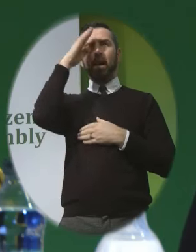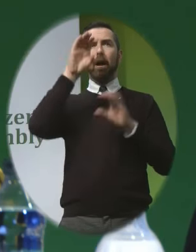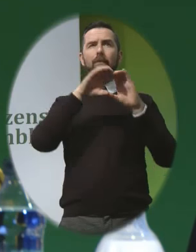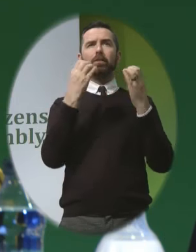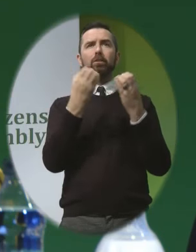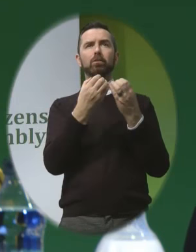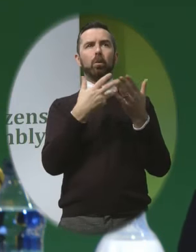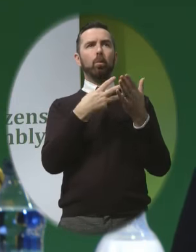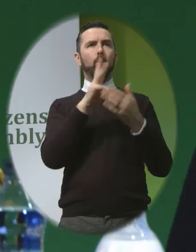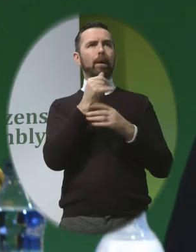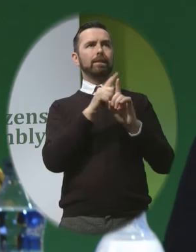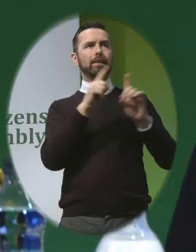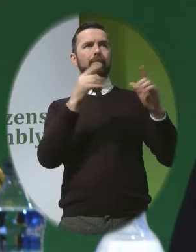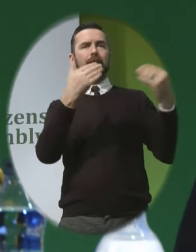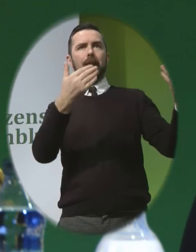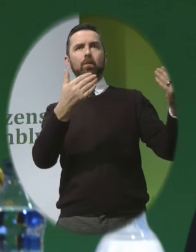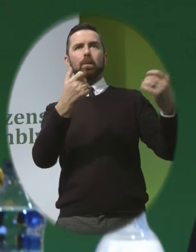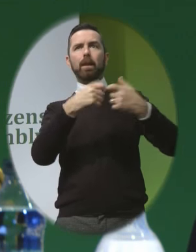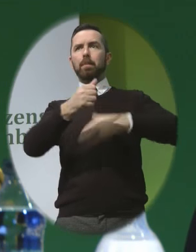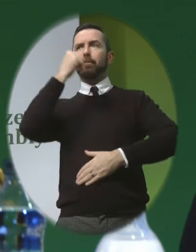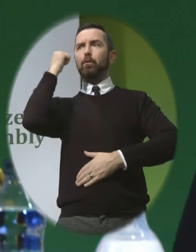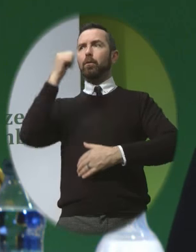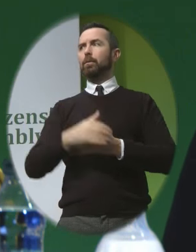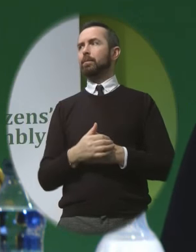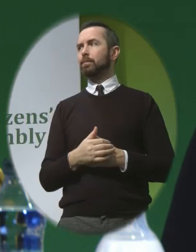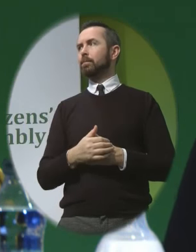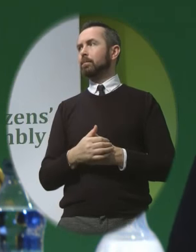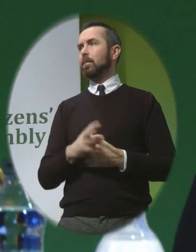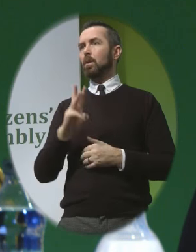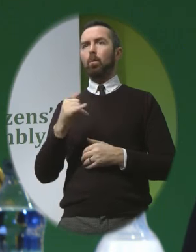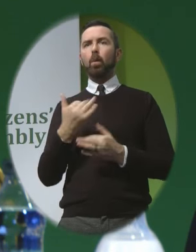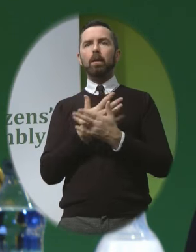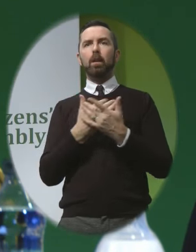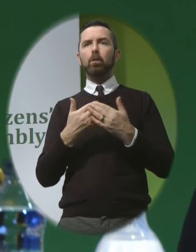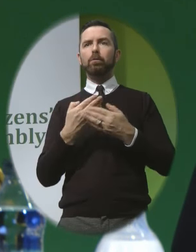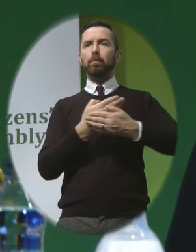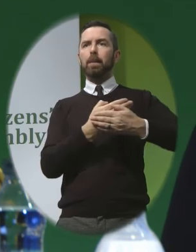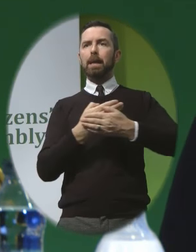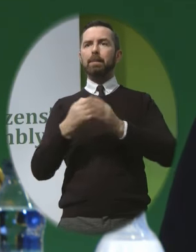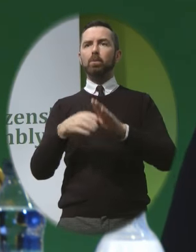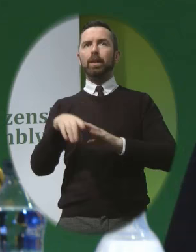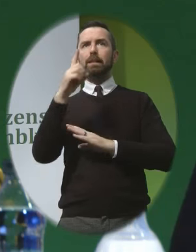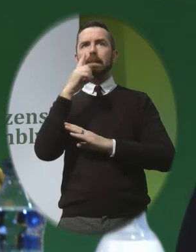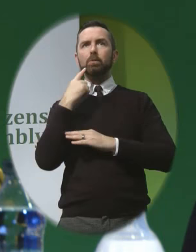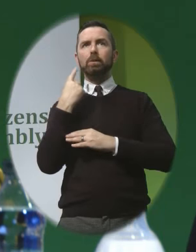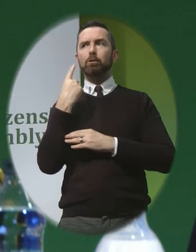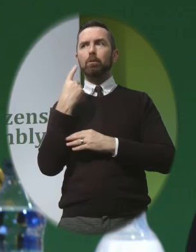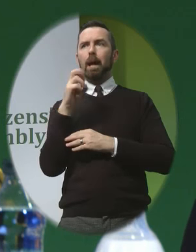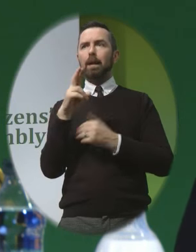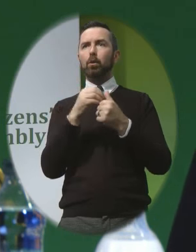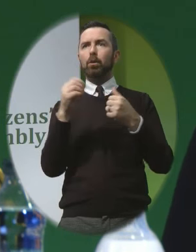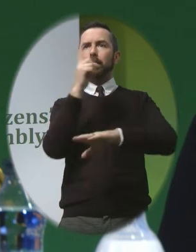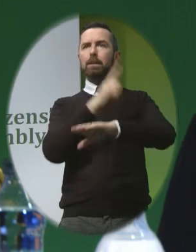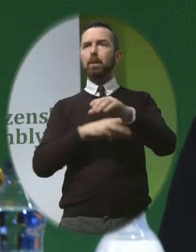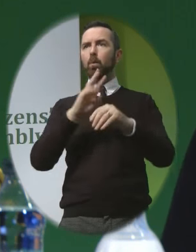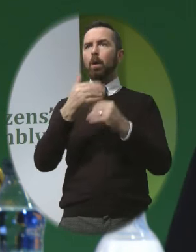In terms of why are there so many babies, for example, with Down syndrome Or other disabilities allowed to be born And become,